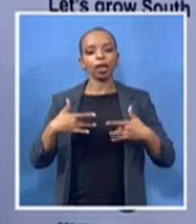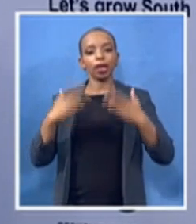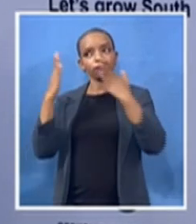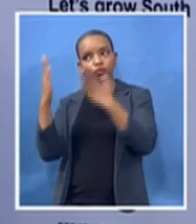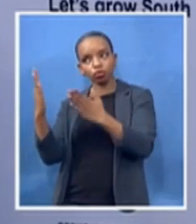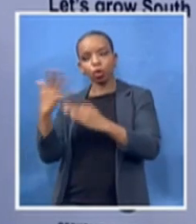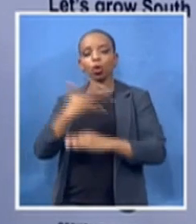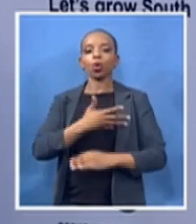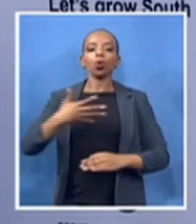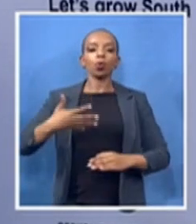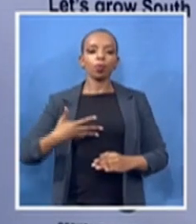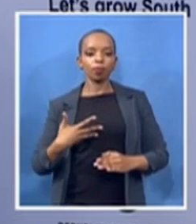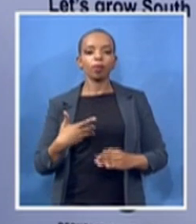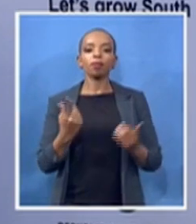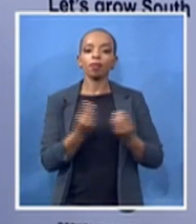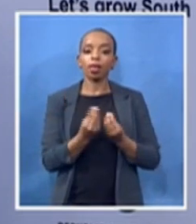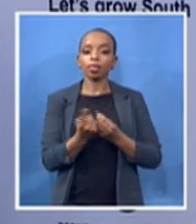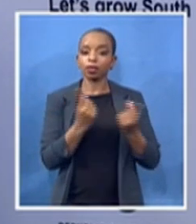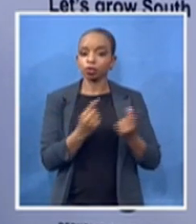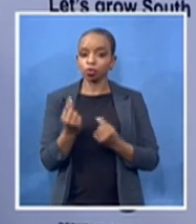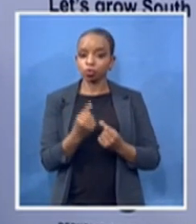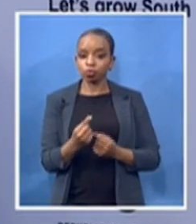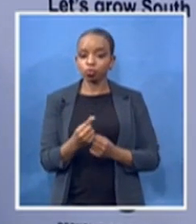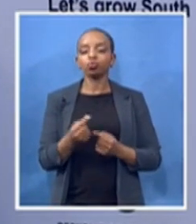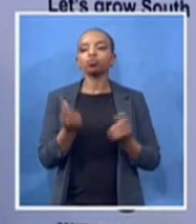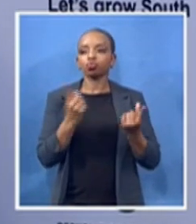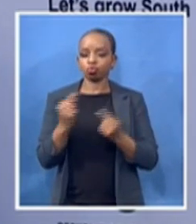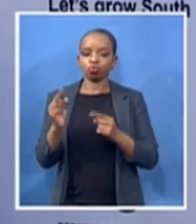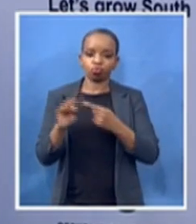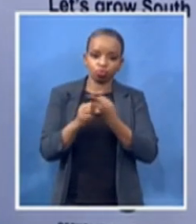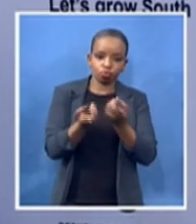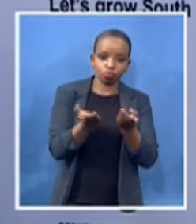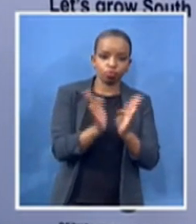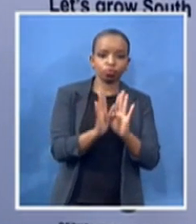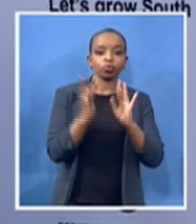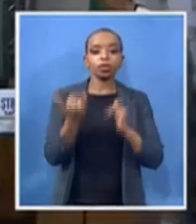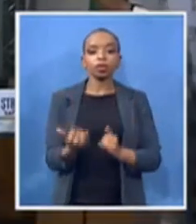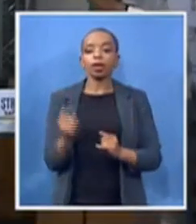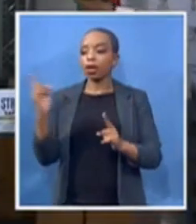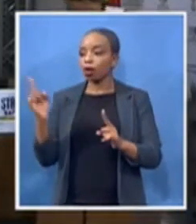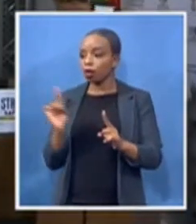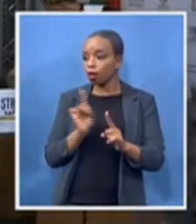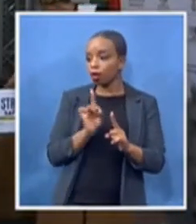of the anc a woman's league thank you very much